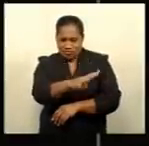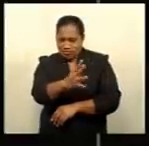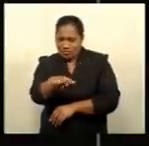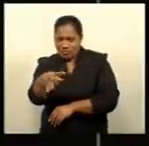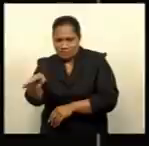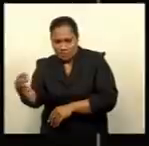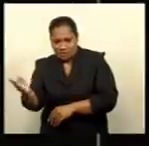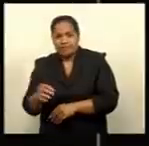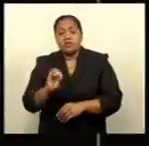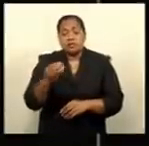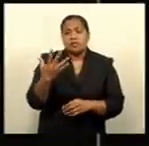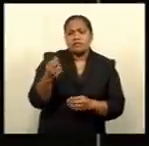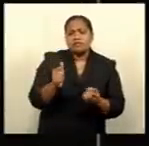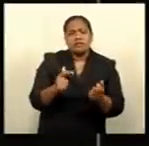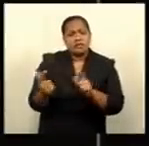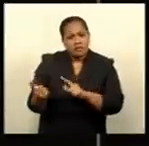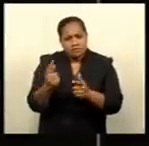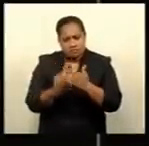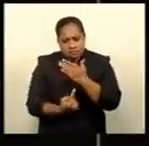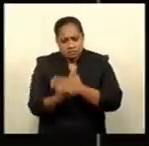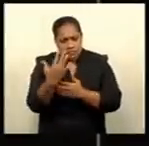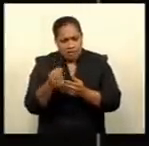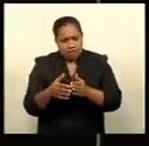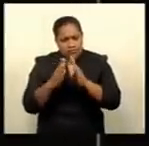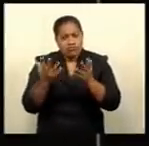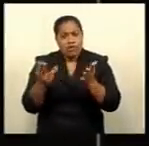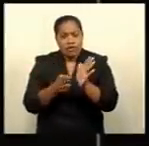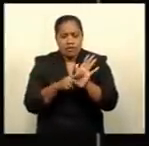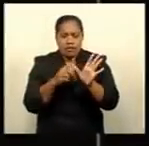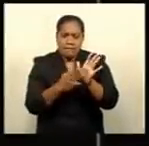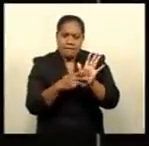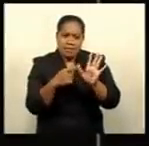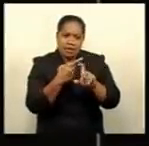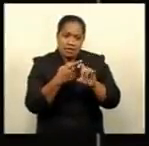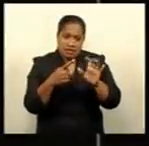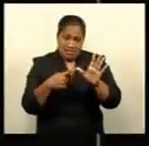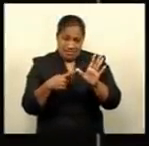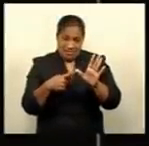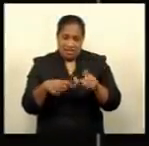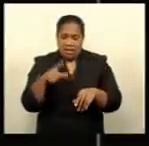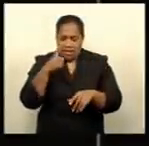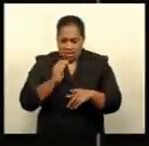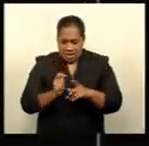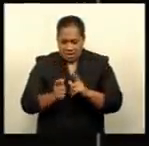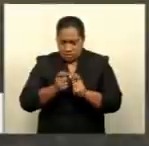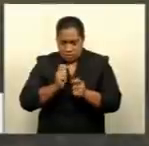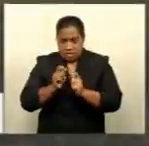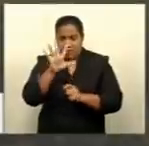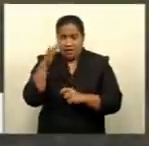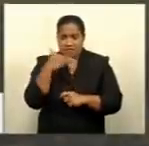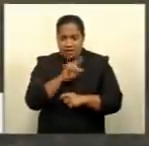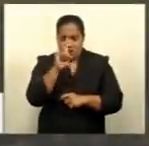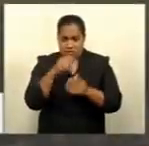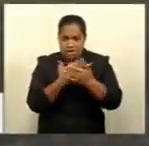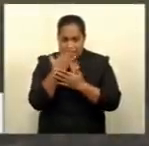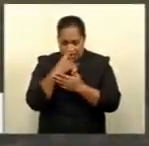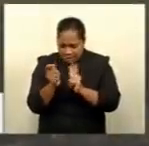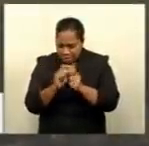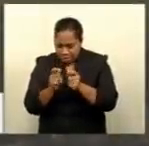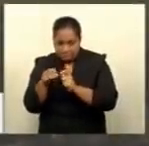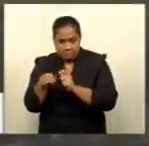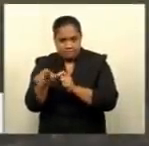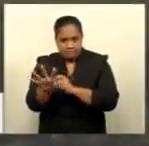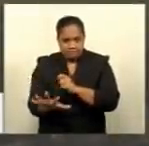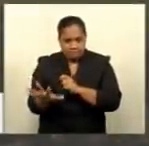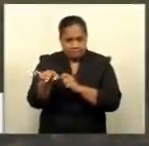laboratory has also been set up in Namaka, which can process around 500 tests per day. The Ministry of Health will be